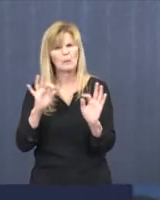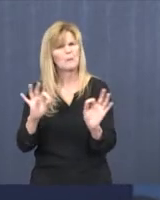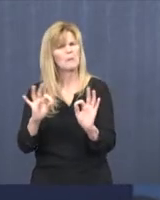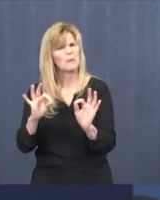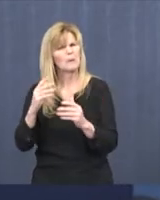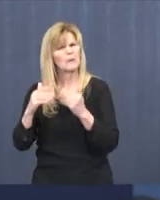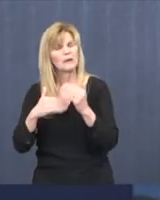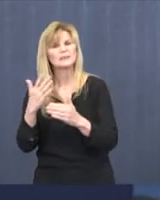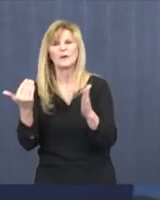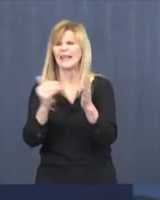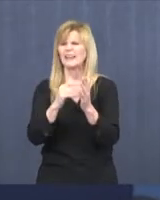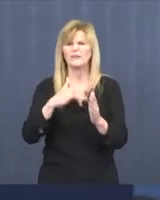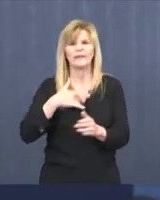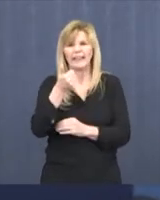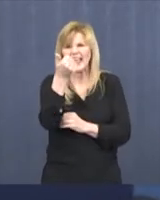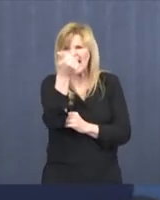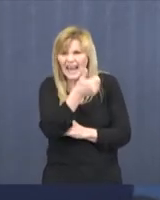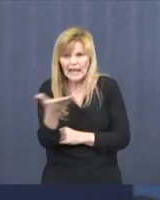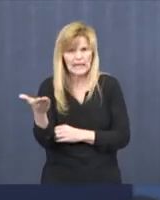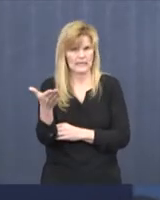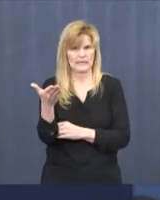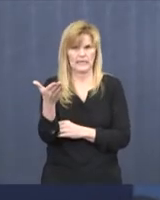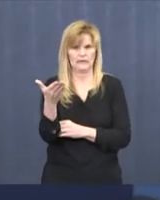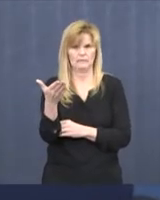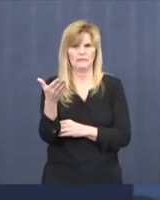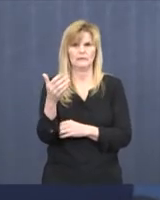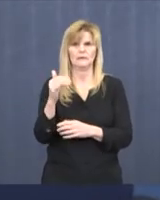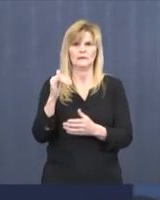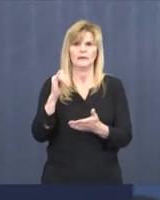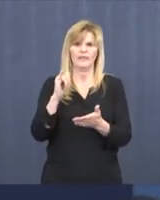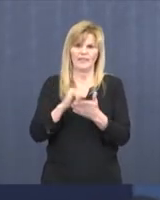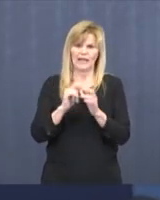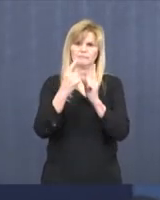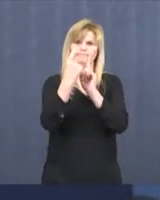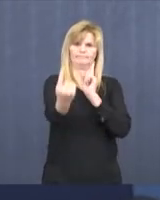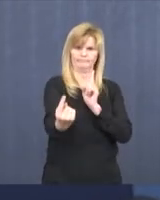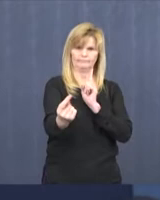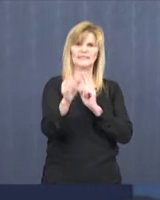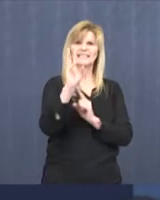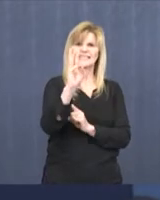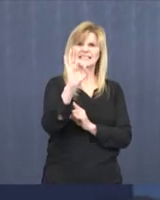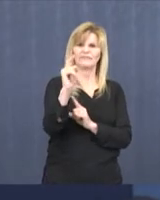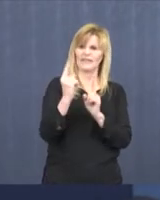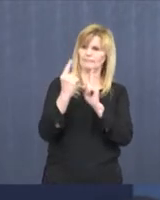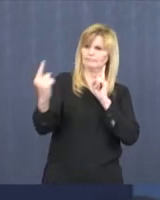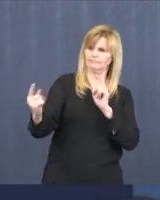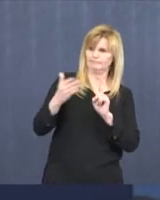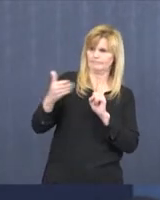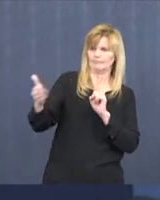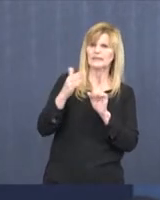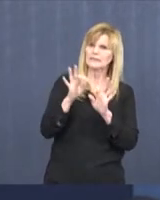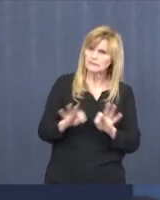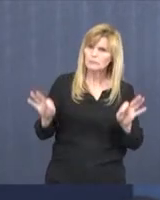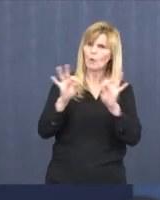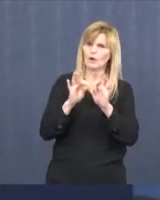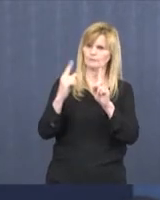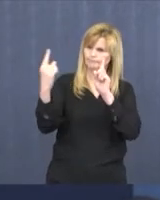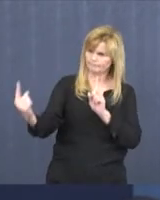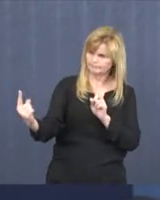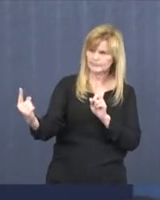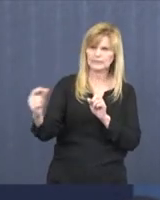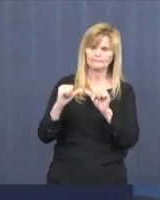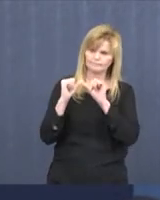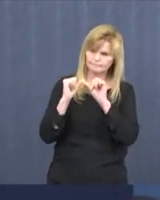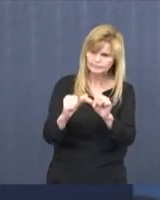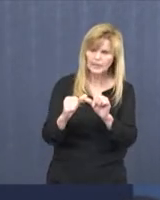reiterate what Desi talked about is that six-foot social distancing, that is very important to break